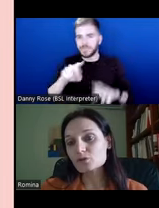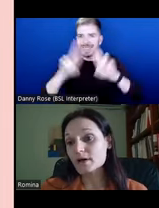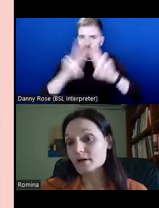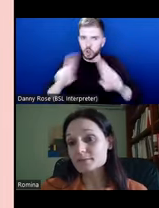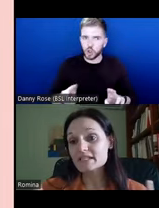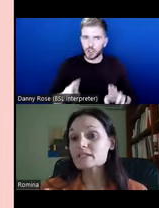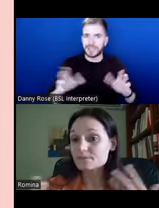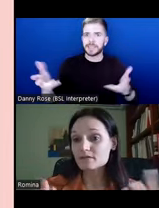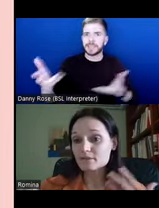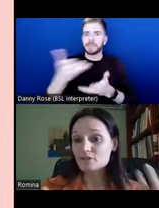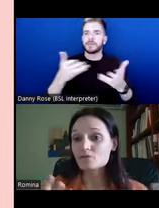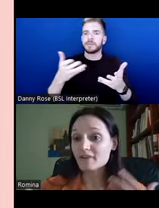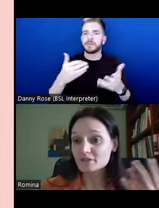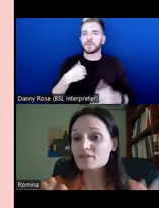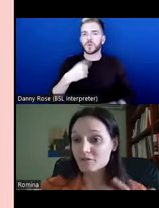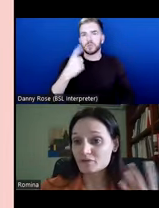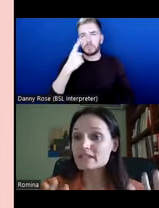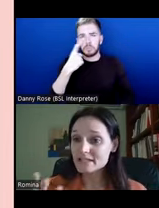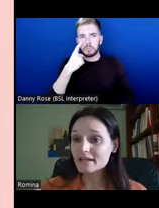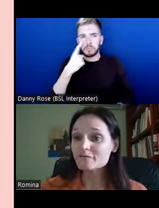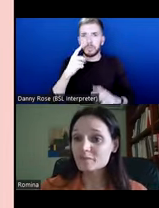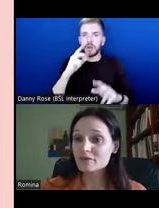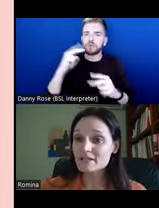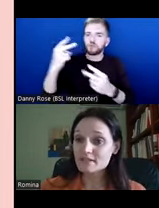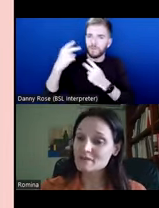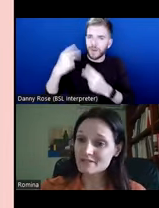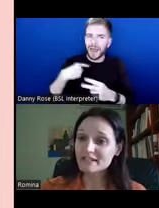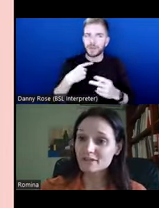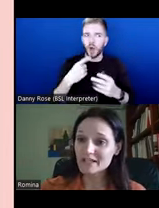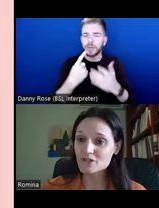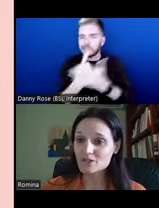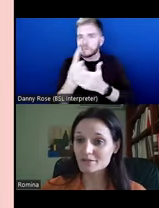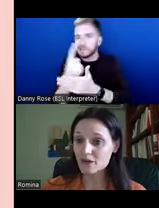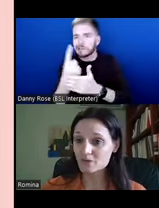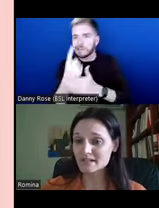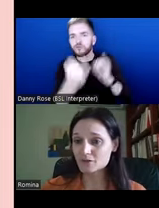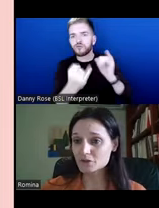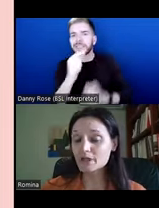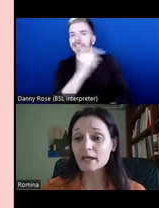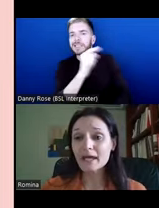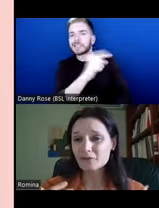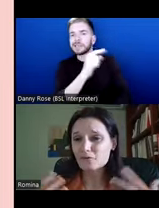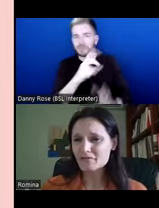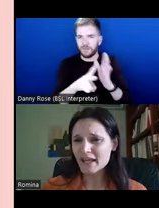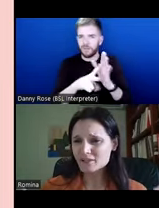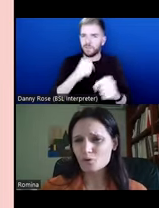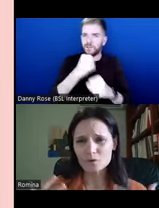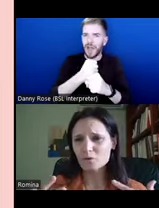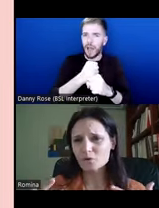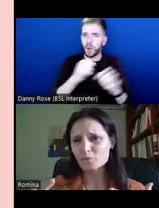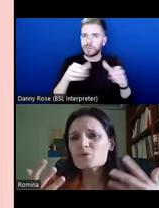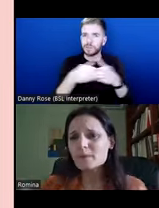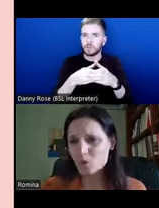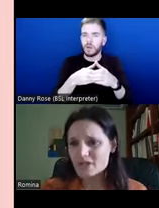to see, to reflect on some of the critiques that have been raised specifically in relation to the VAWG sector and reflect